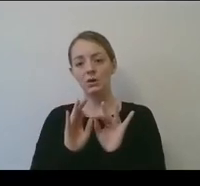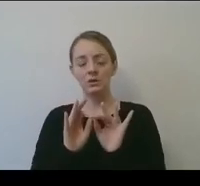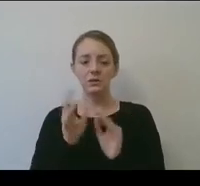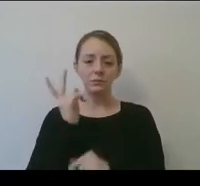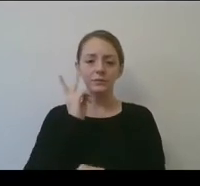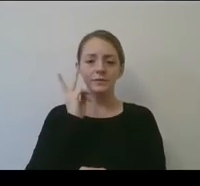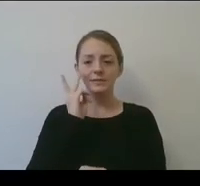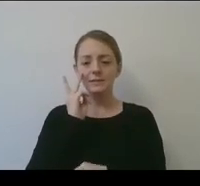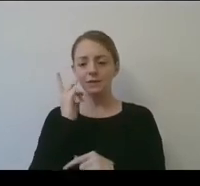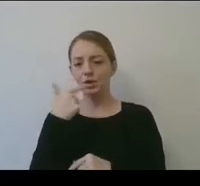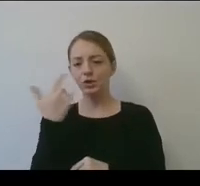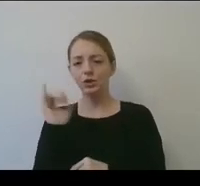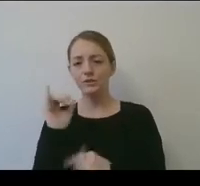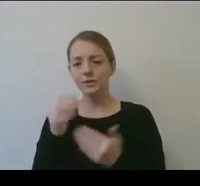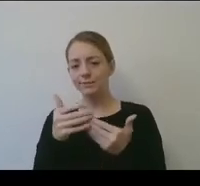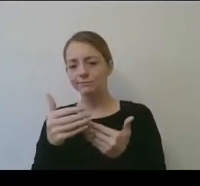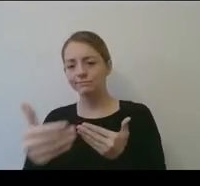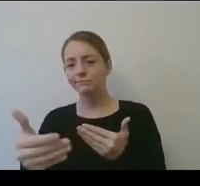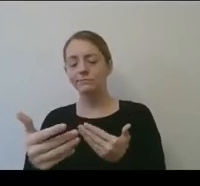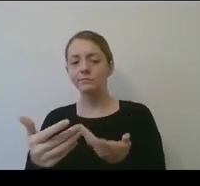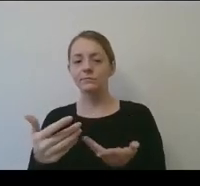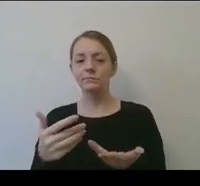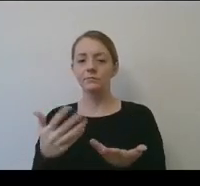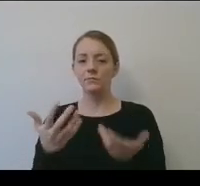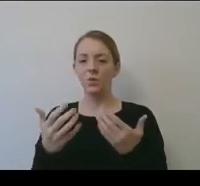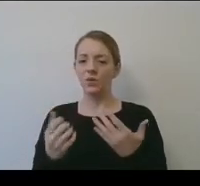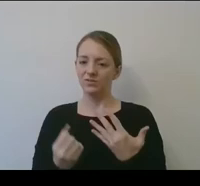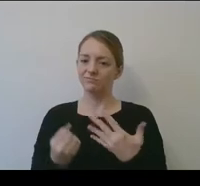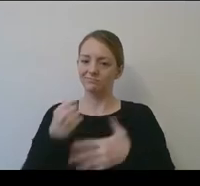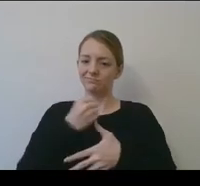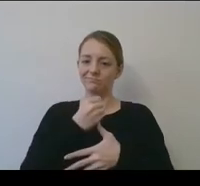moving forward, but we certainly want to keep that as a high priority.